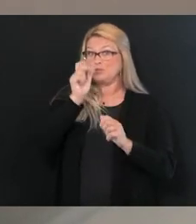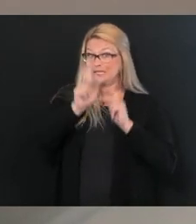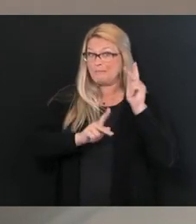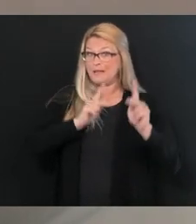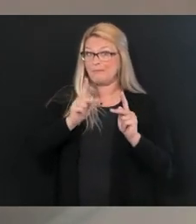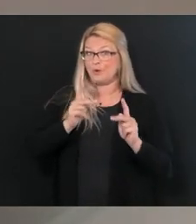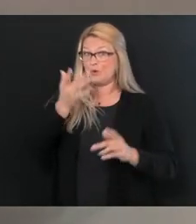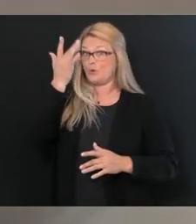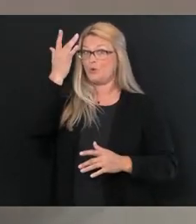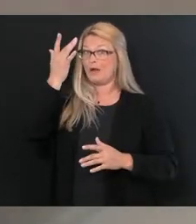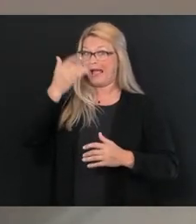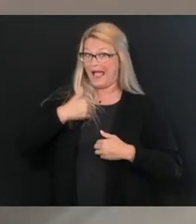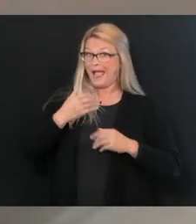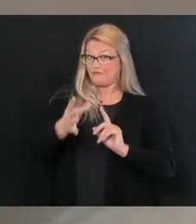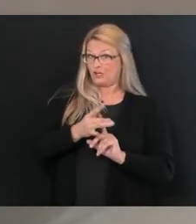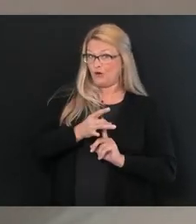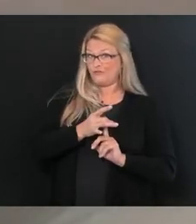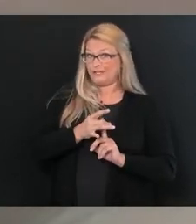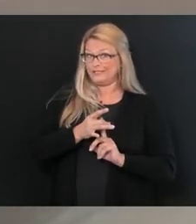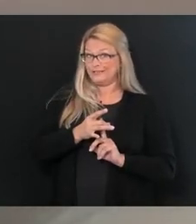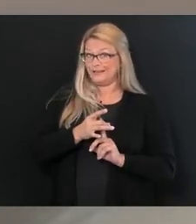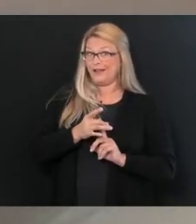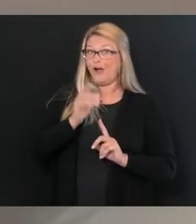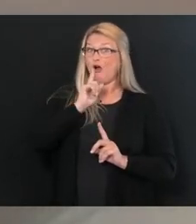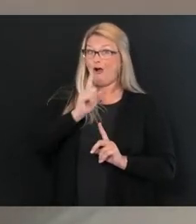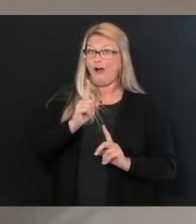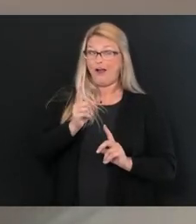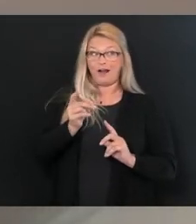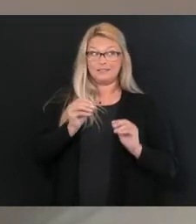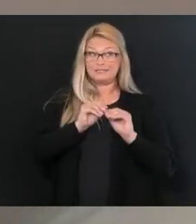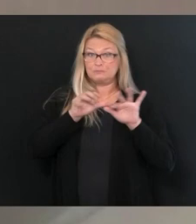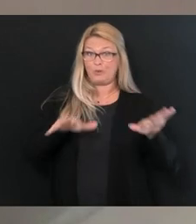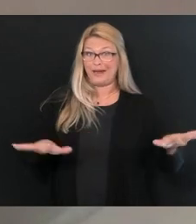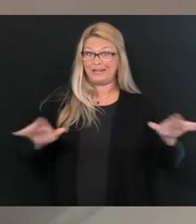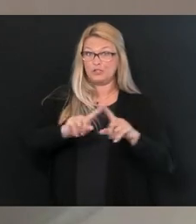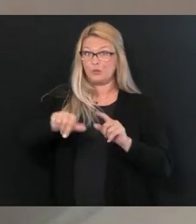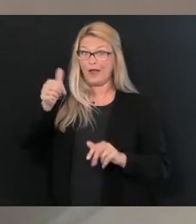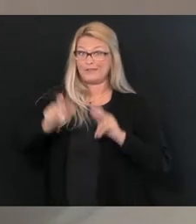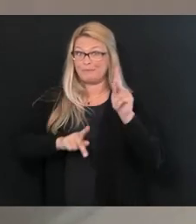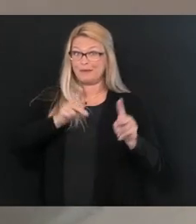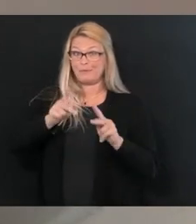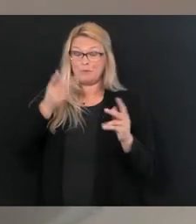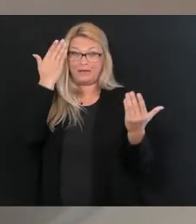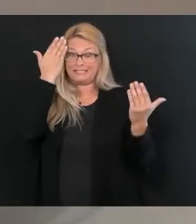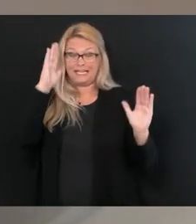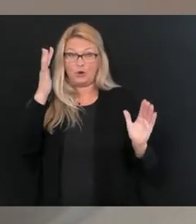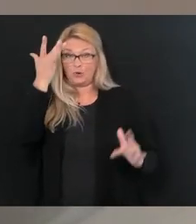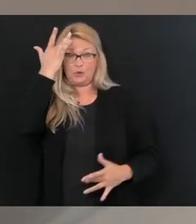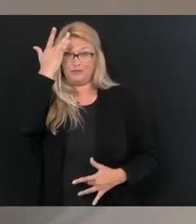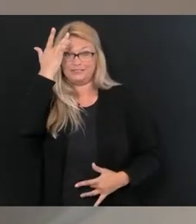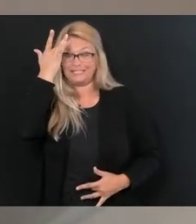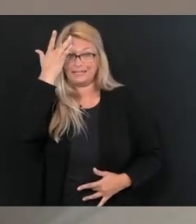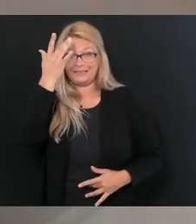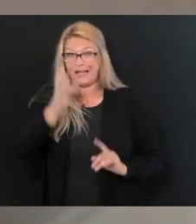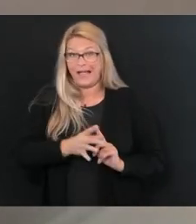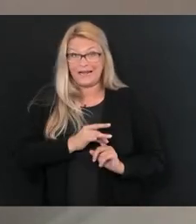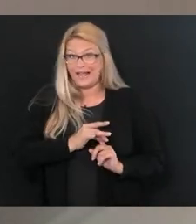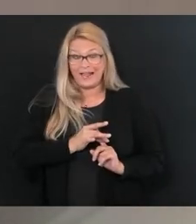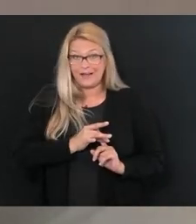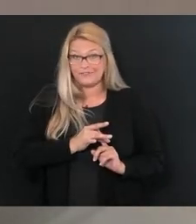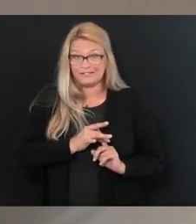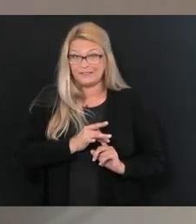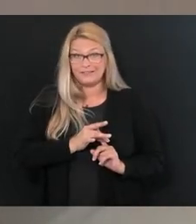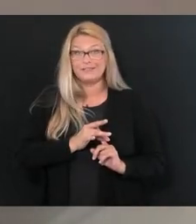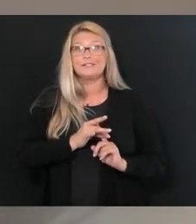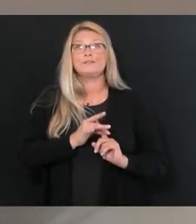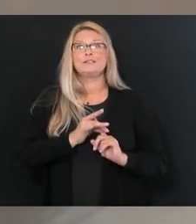of everybody else. And the only way we identify them, because many of them are not even symptomatic, they don't know they have COVID, is